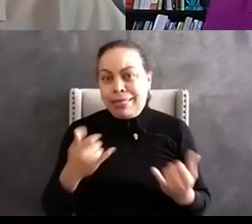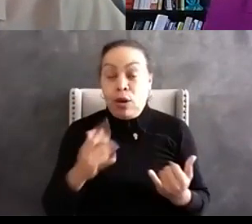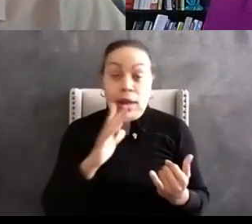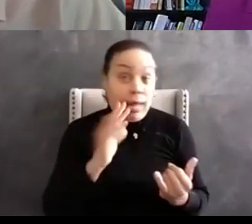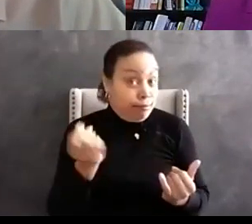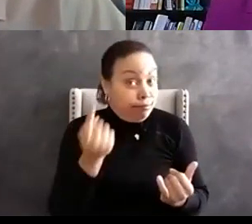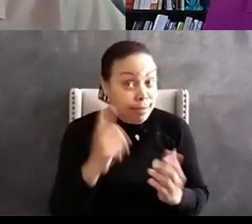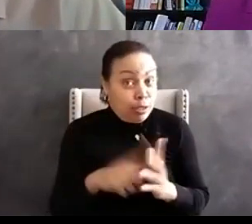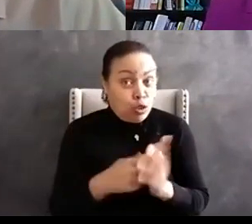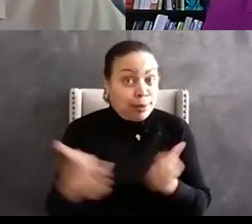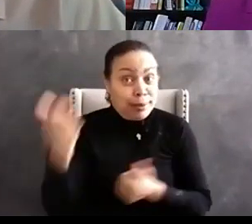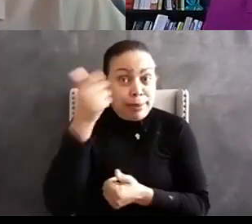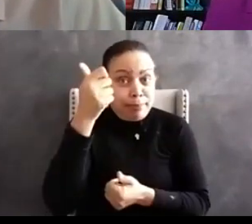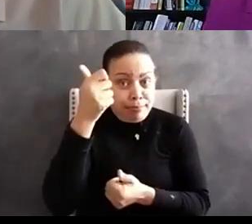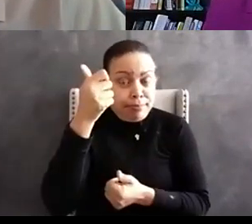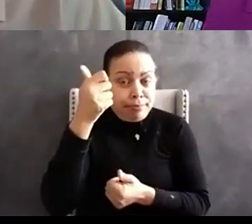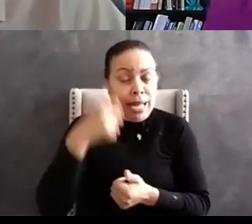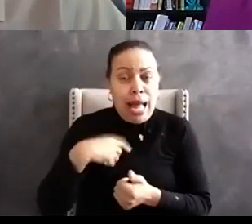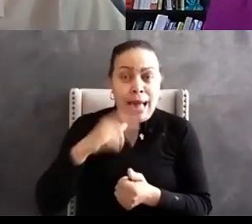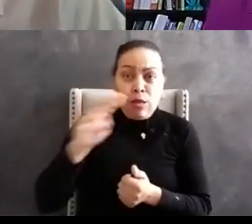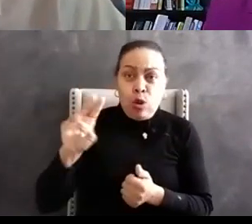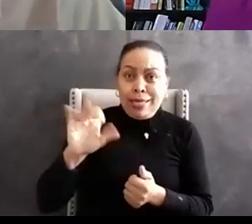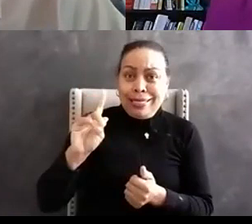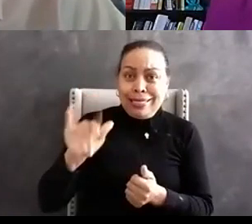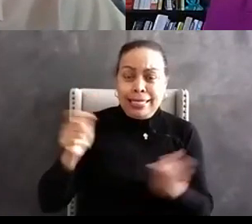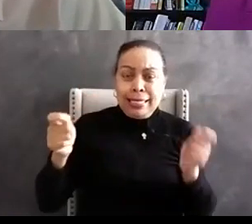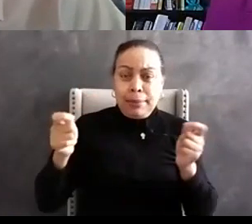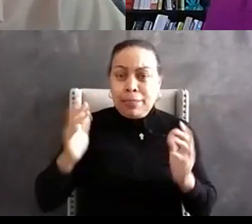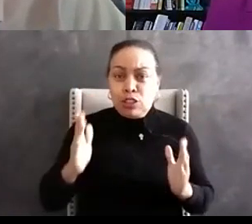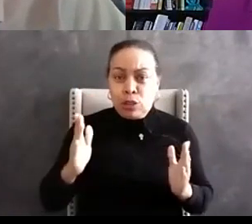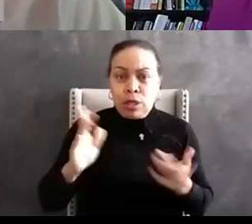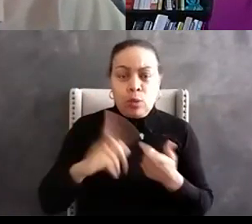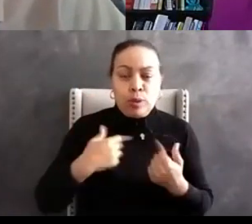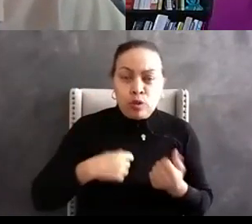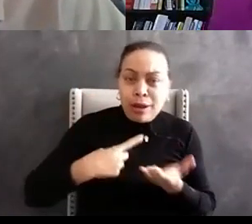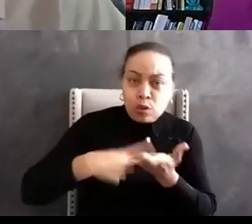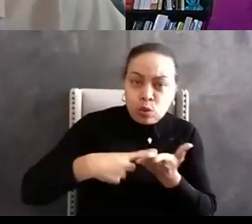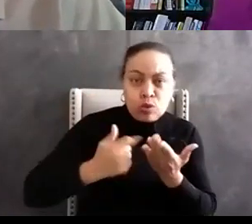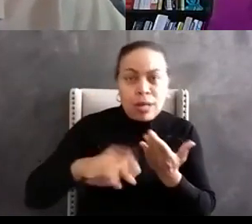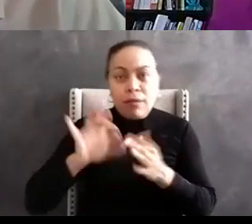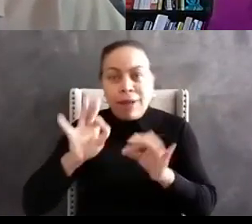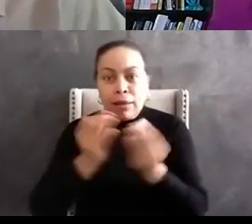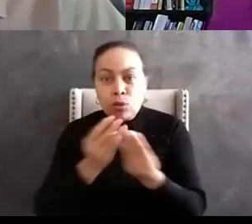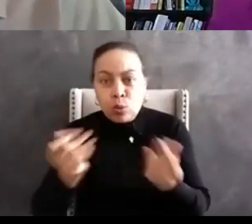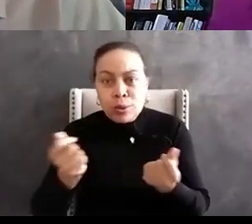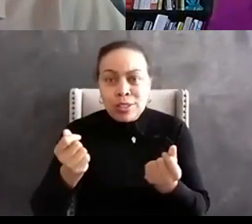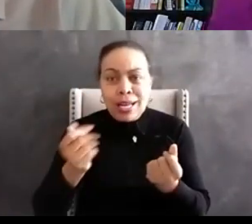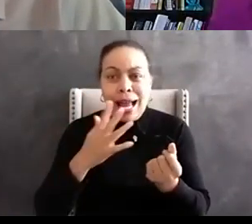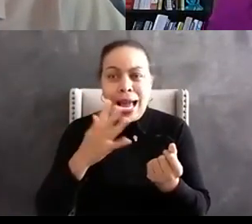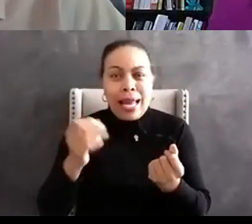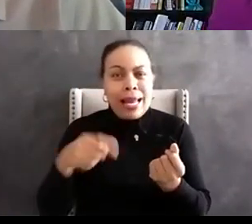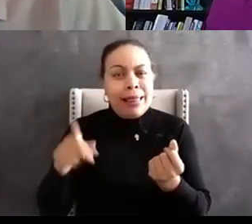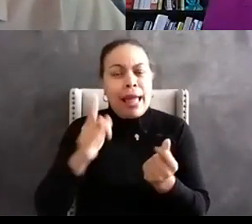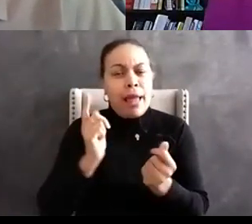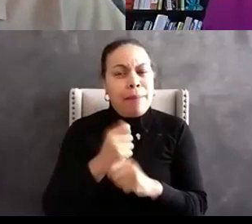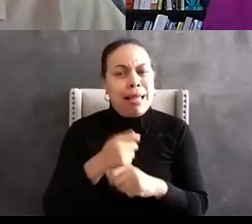i mean i'll look at city administrators in cities where we're trying to have dialogue and trying to have some solutions and and they create this bigger